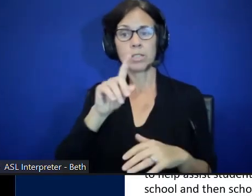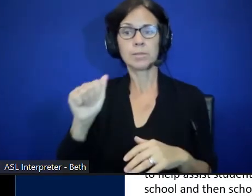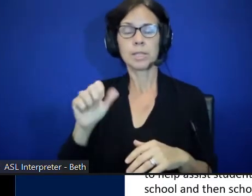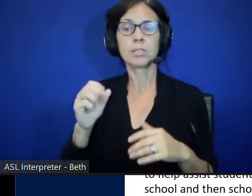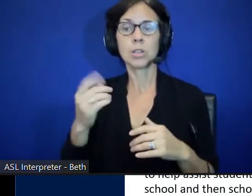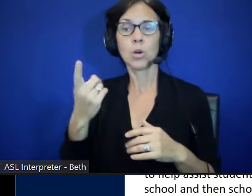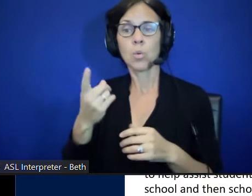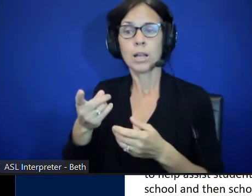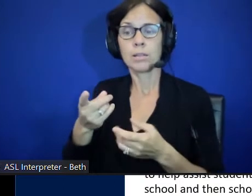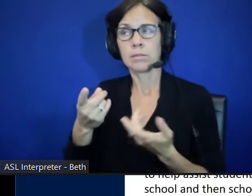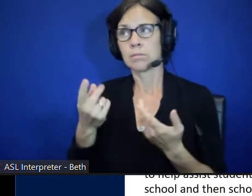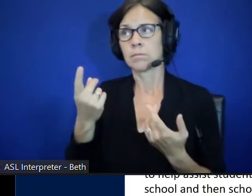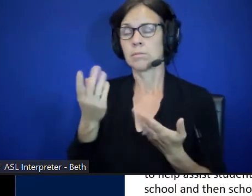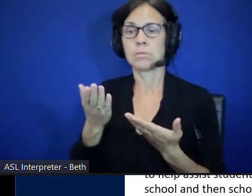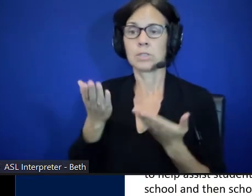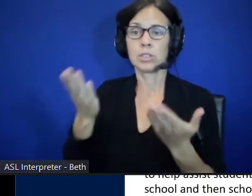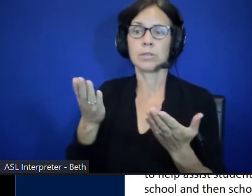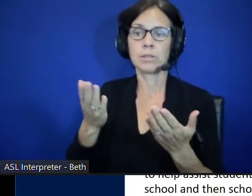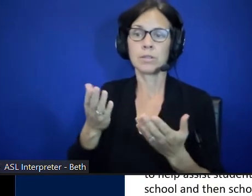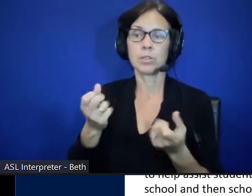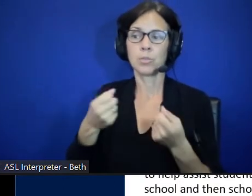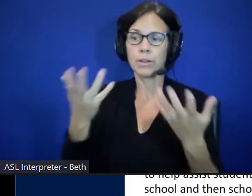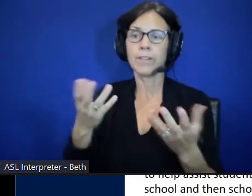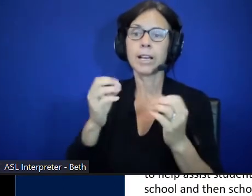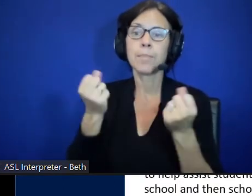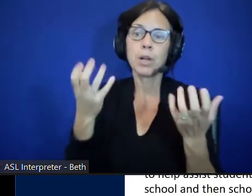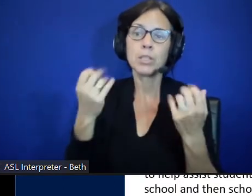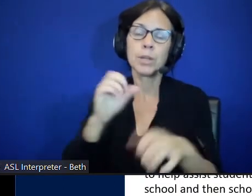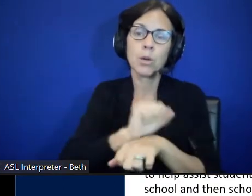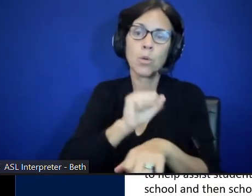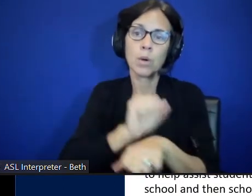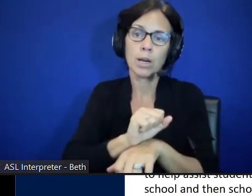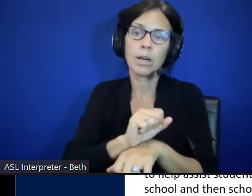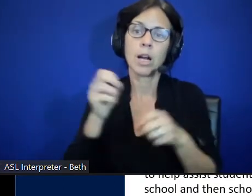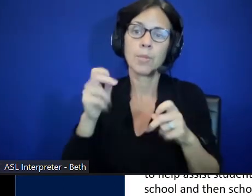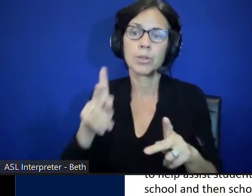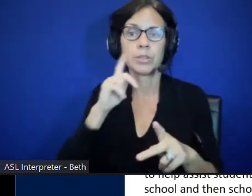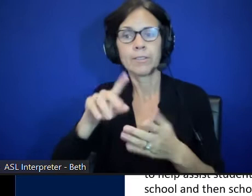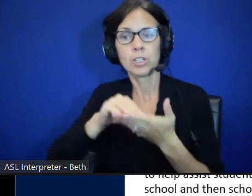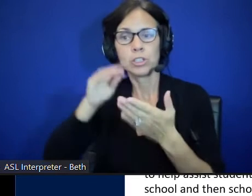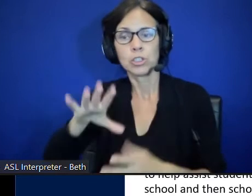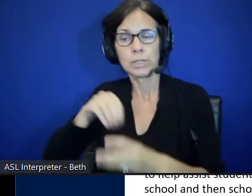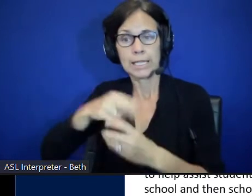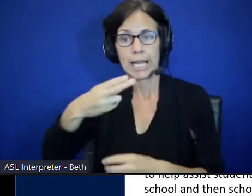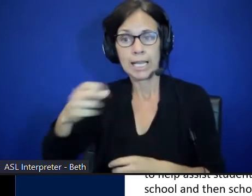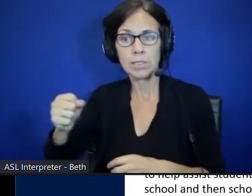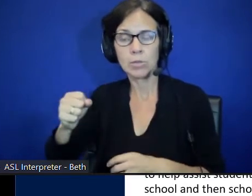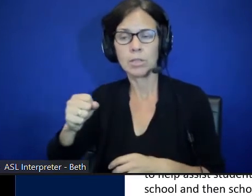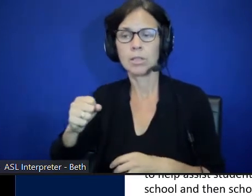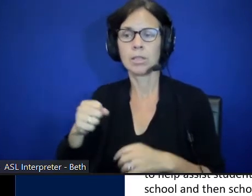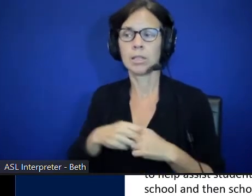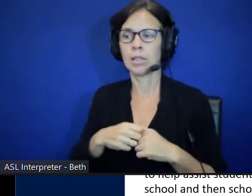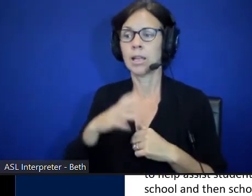work opportunities for students as early as starting high school. And around the high school. Also making